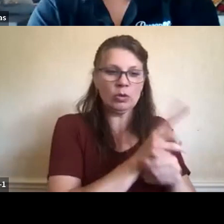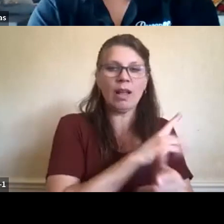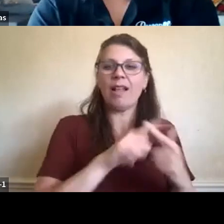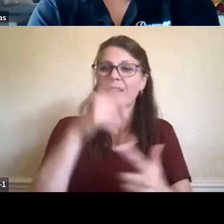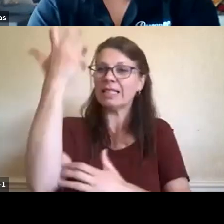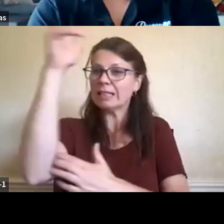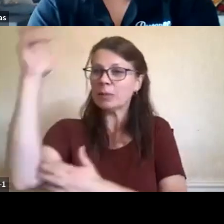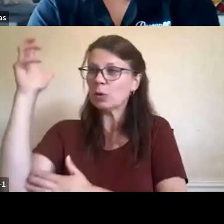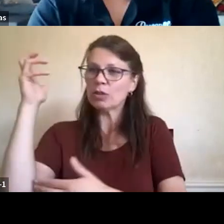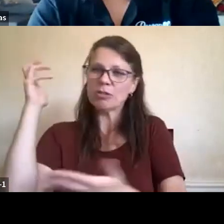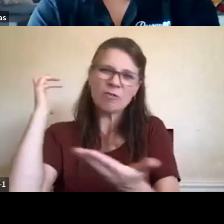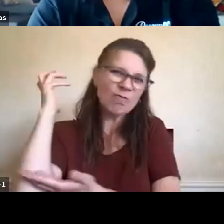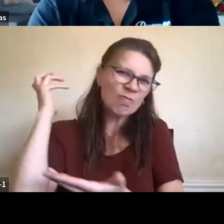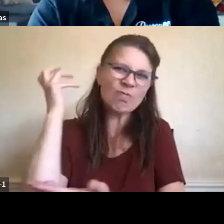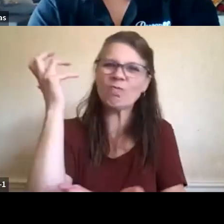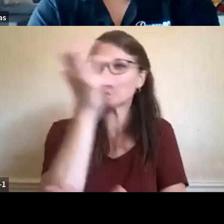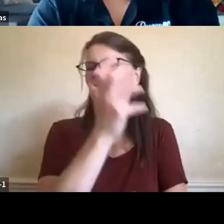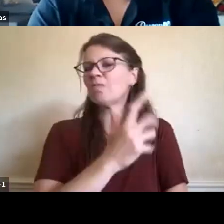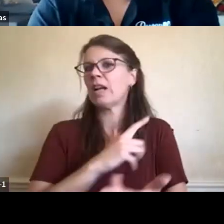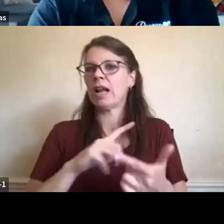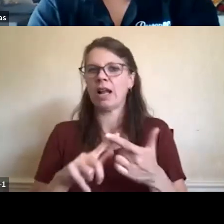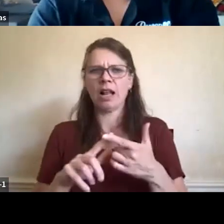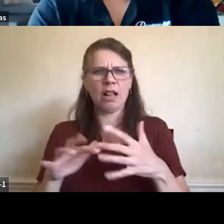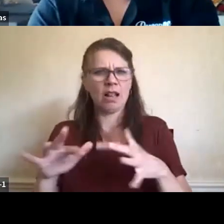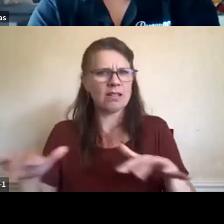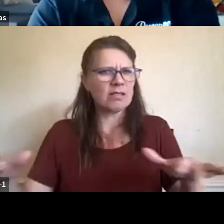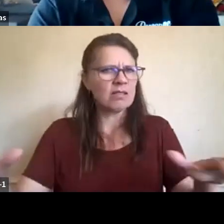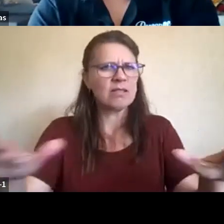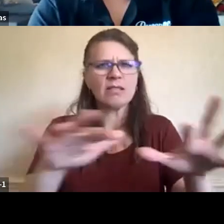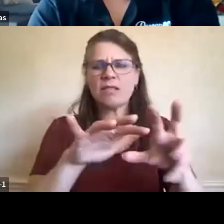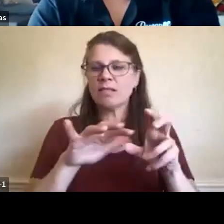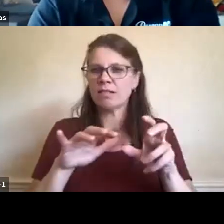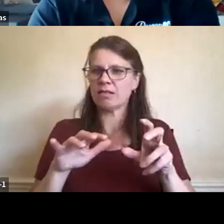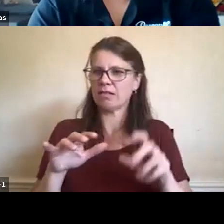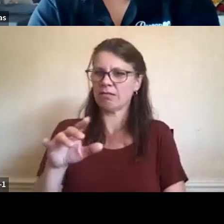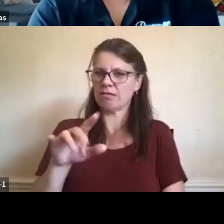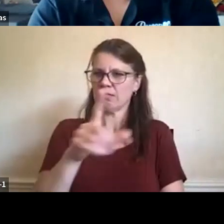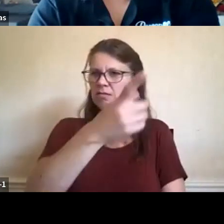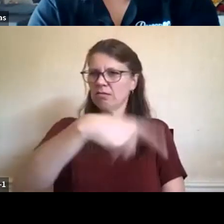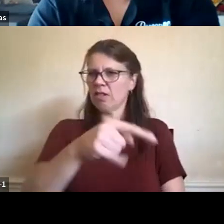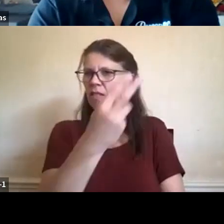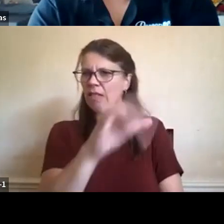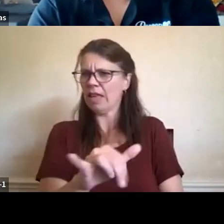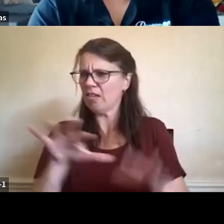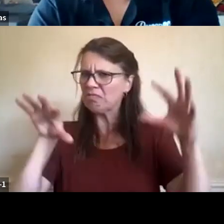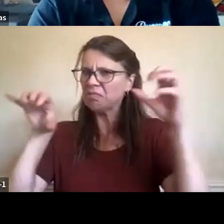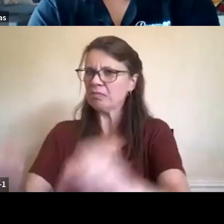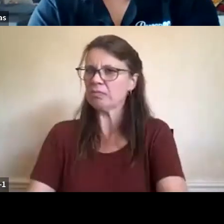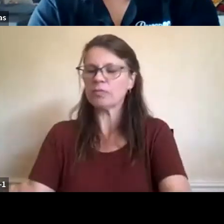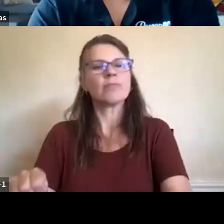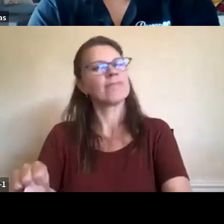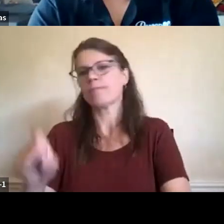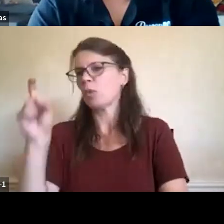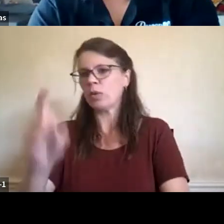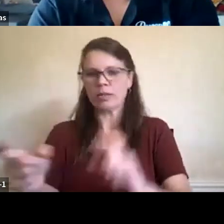challenging issue and have to come to the realization that we have to look at things in a different way, in a more sustainable